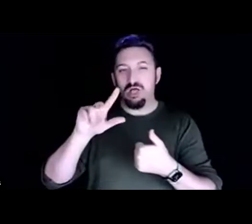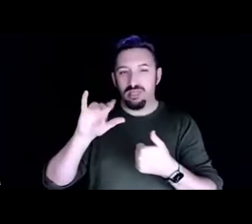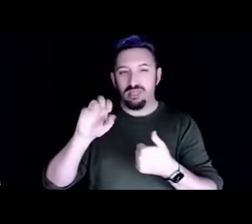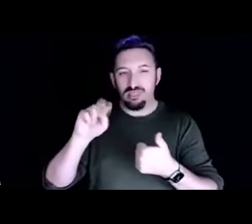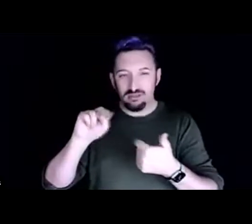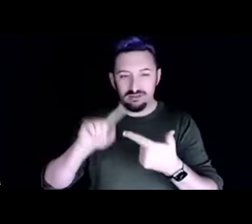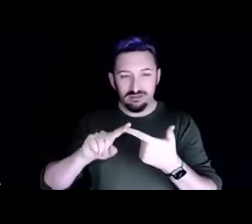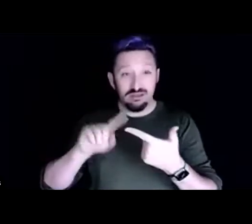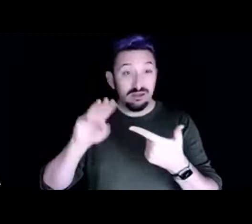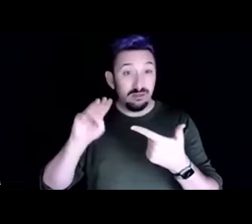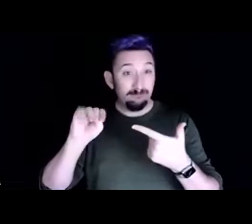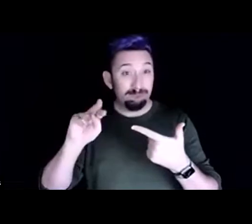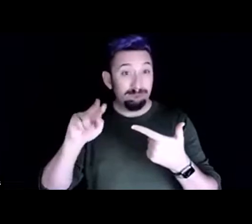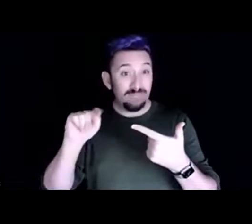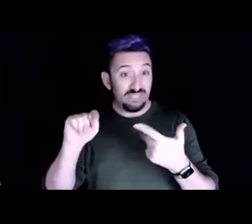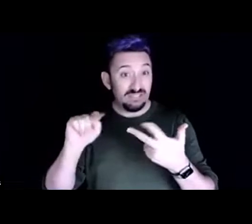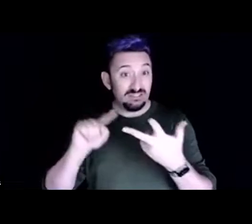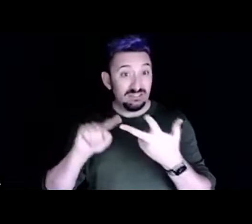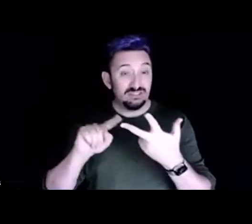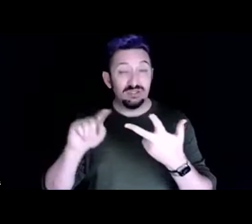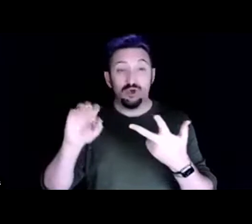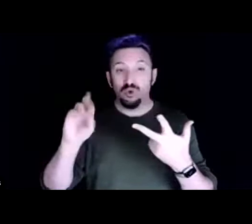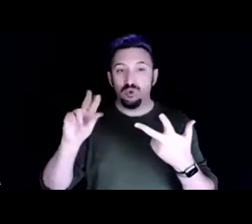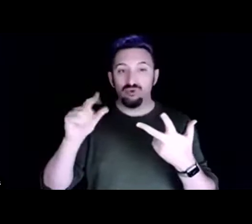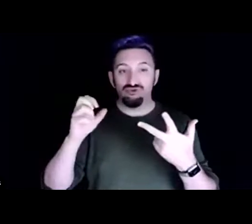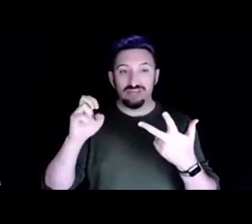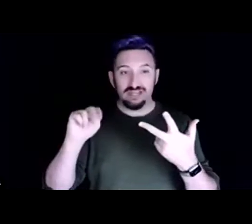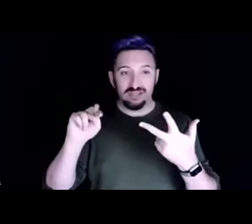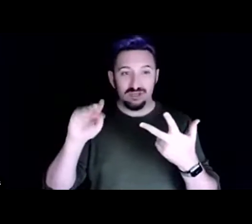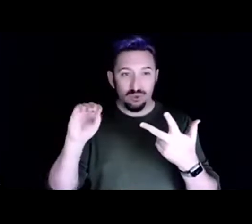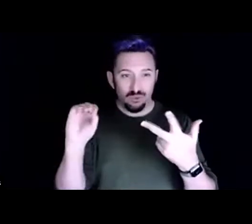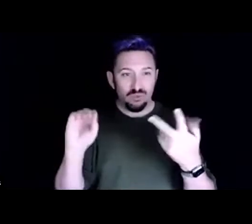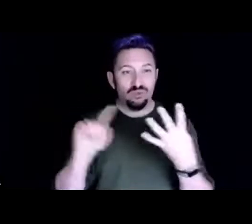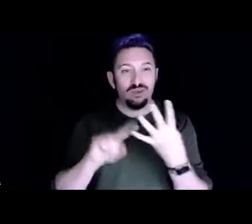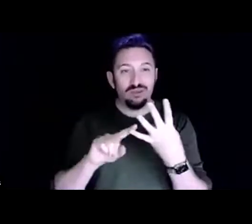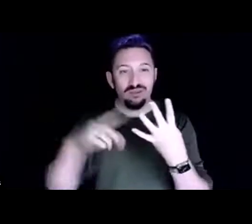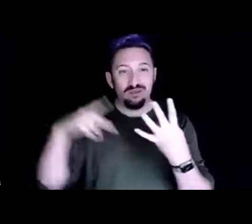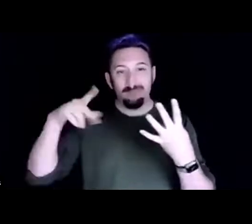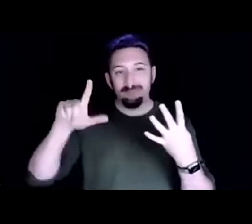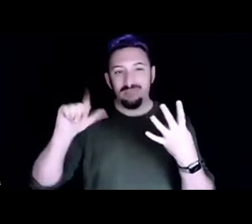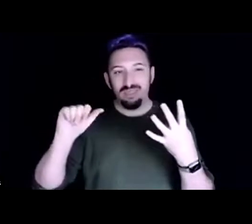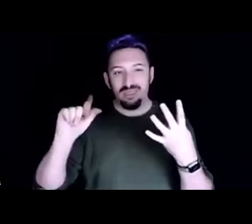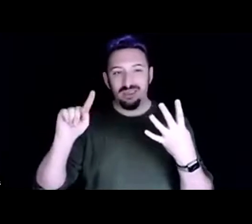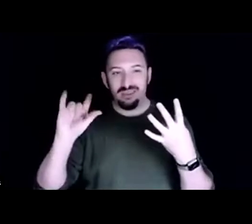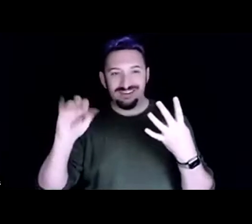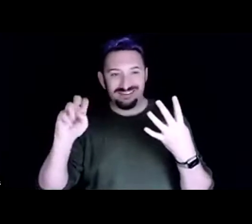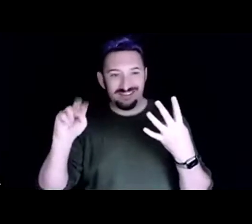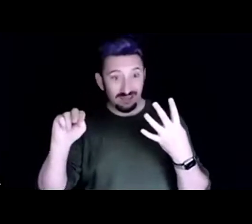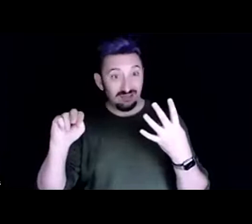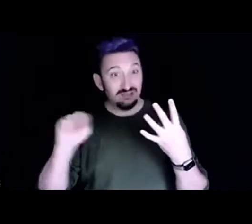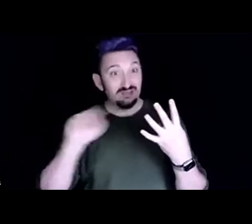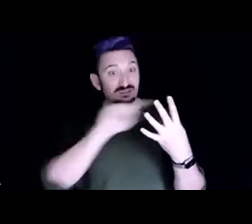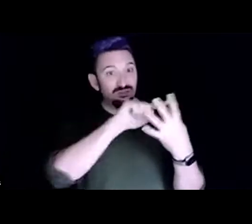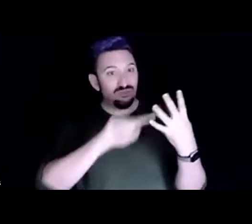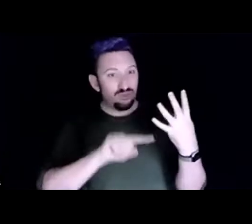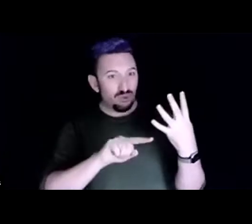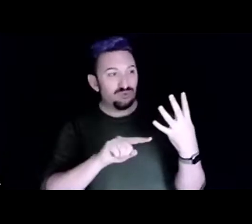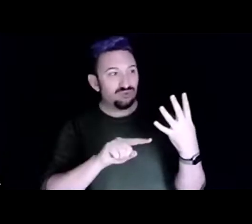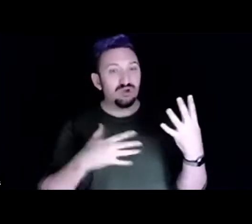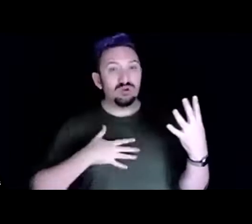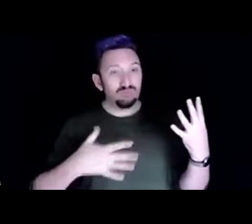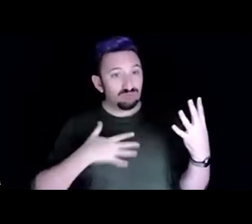and plantain and we recognized those as herbs for respiration and if you